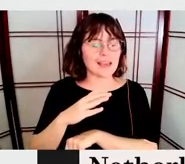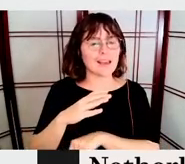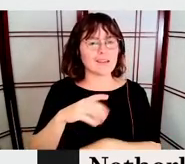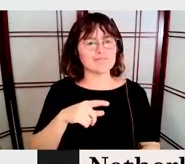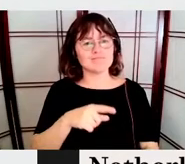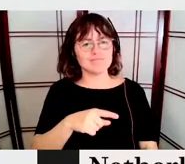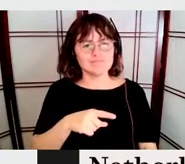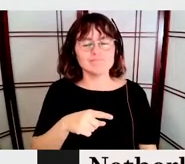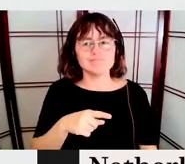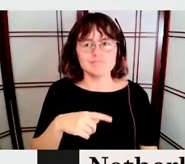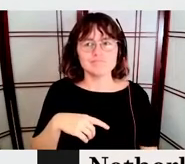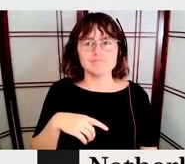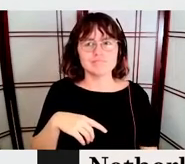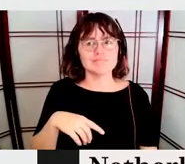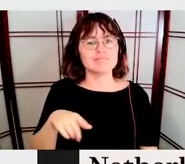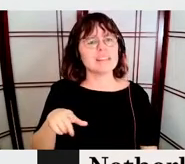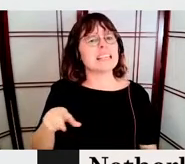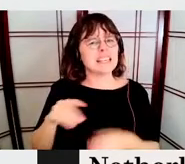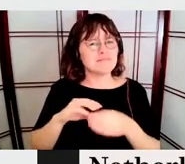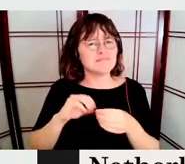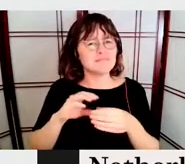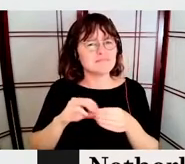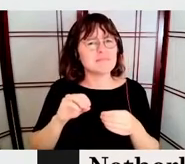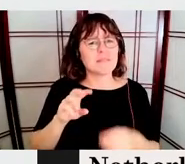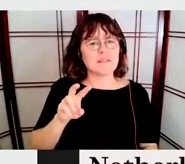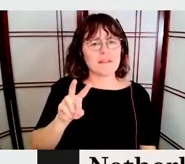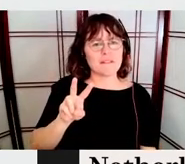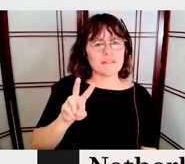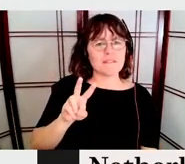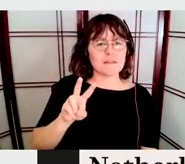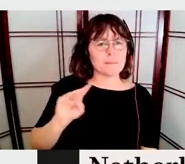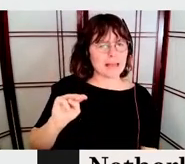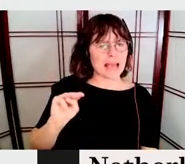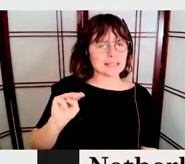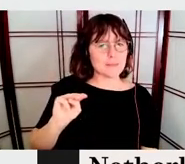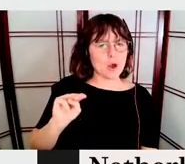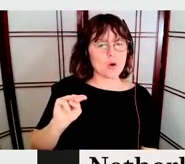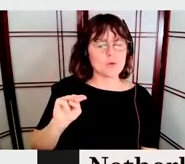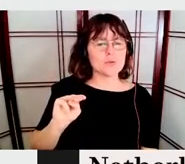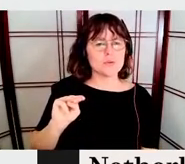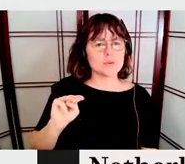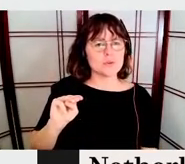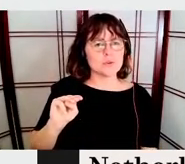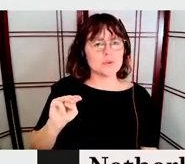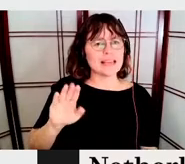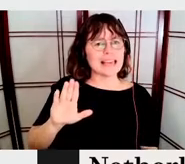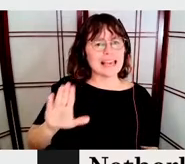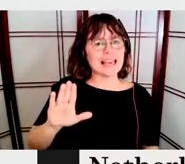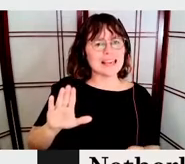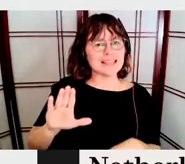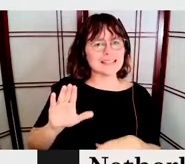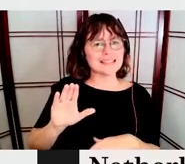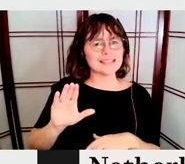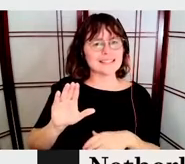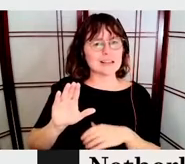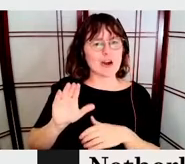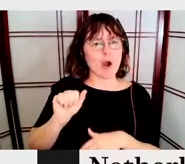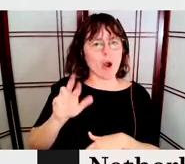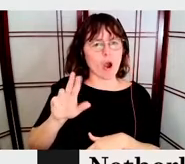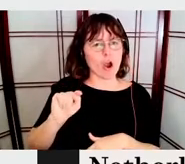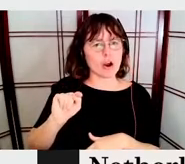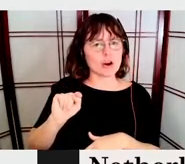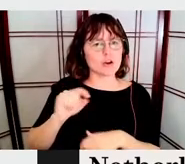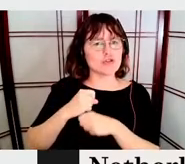Vinieli was the kind of designer that he, he created a language. Because for, for him was, was,